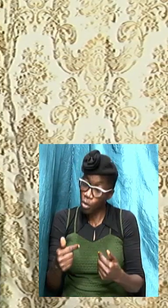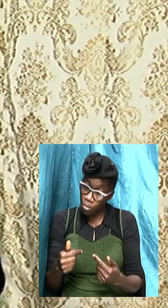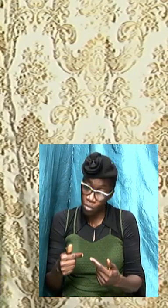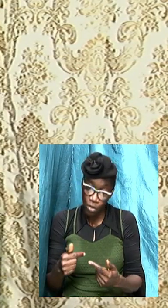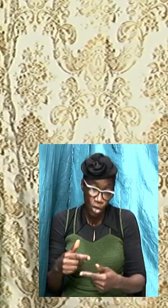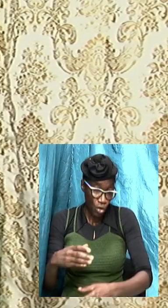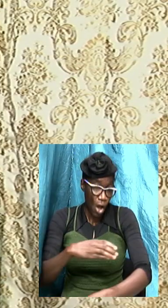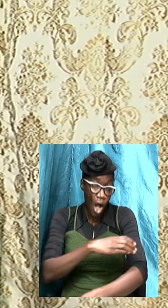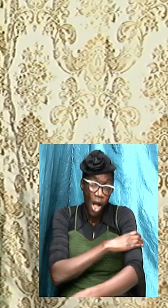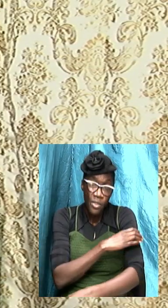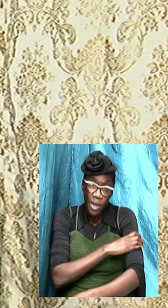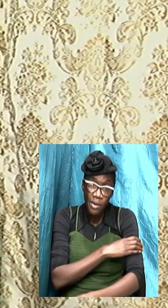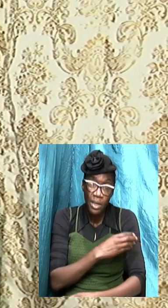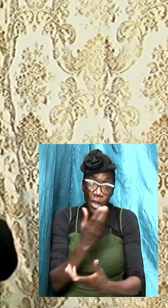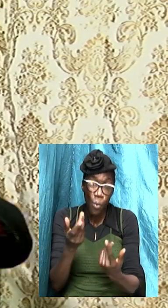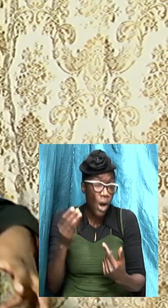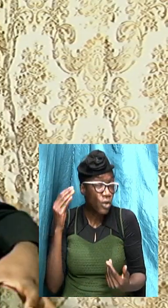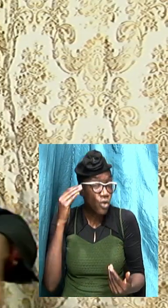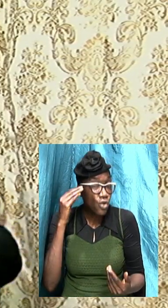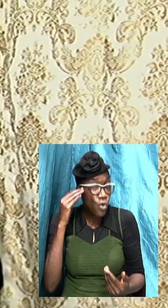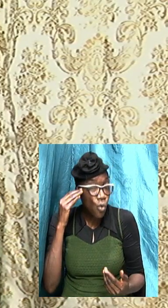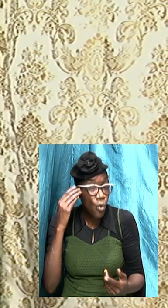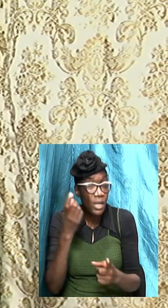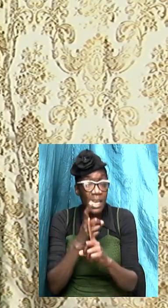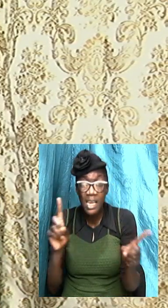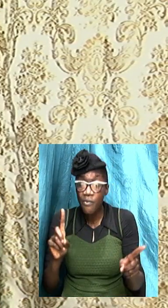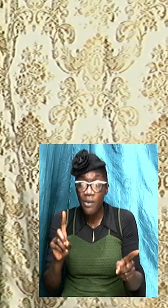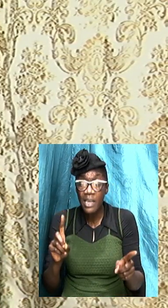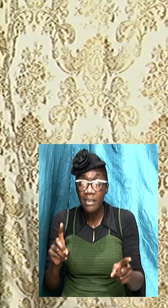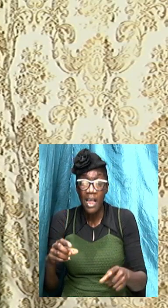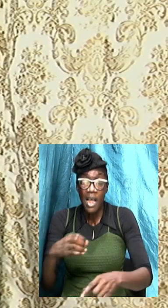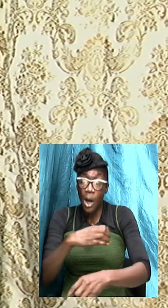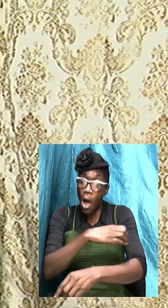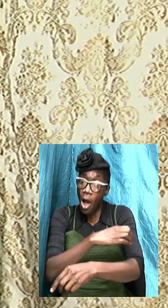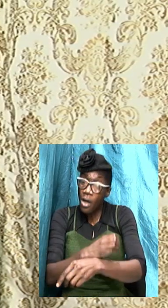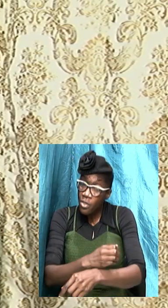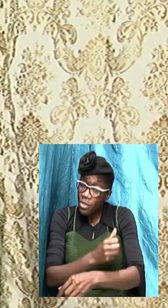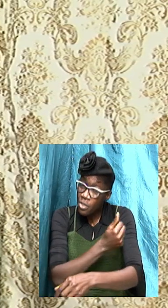if you want to know the difference the authority comes from the word of God